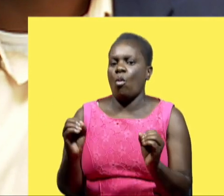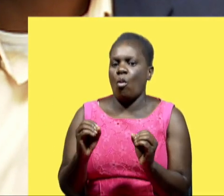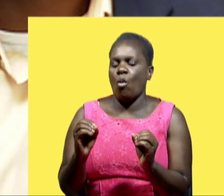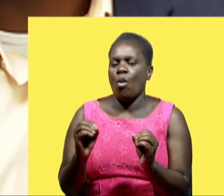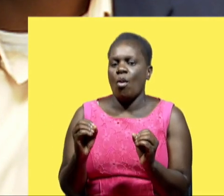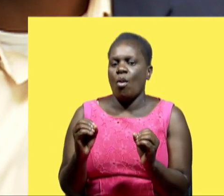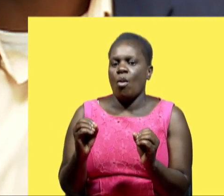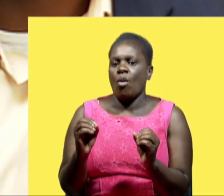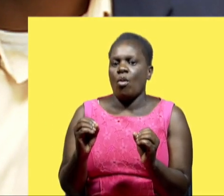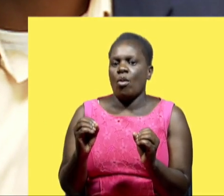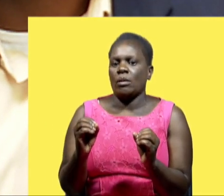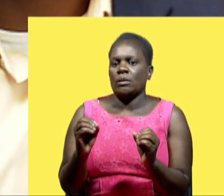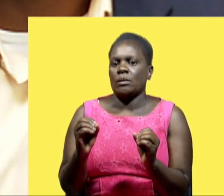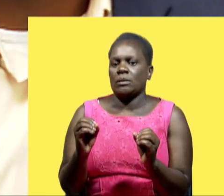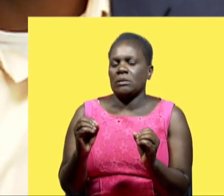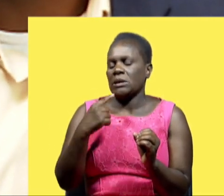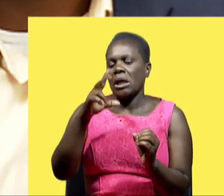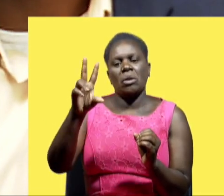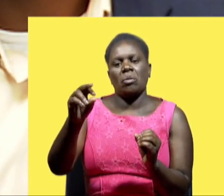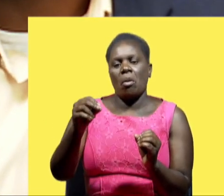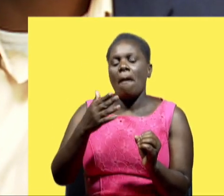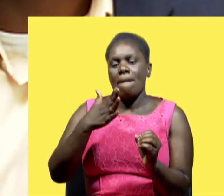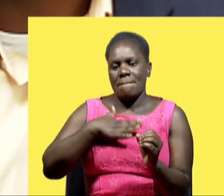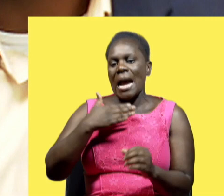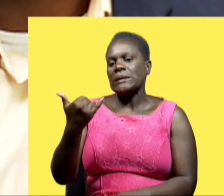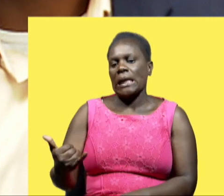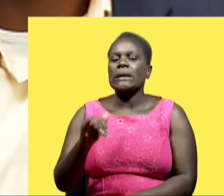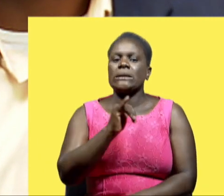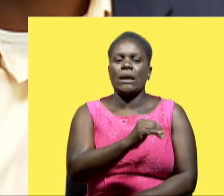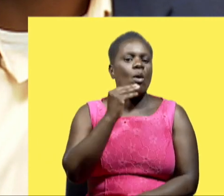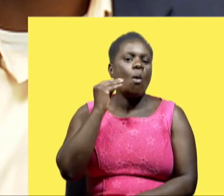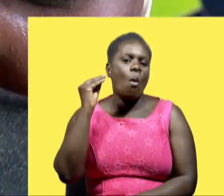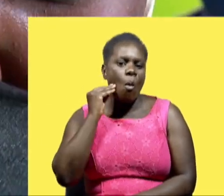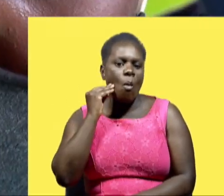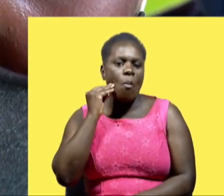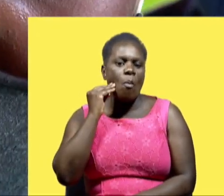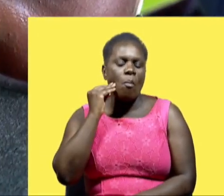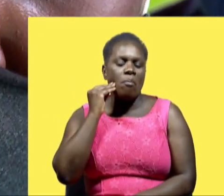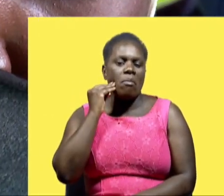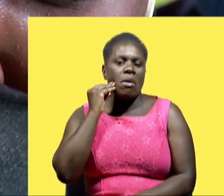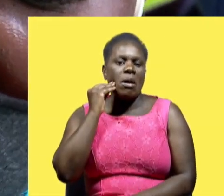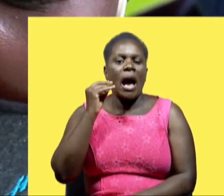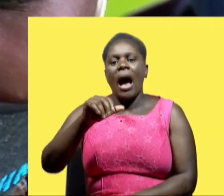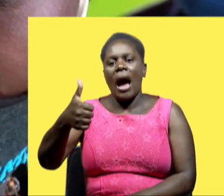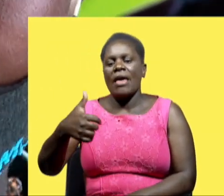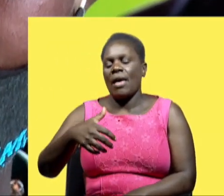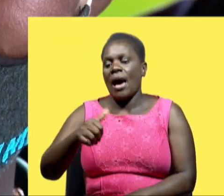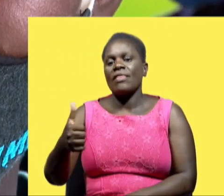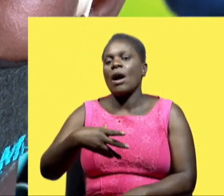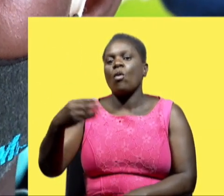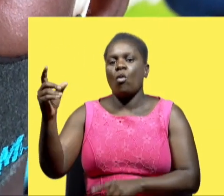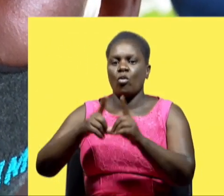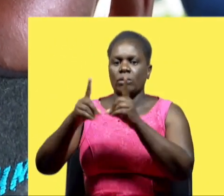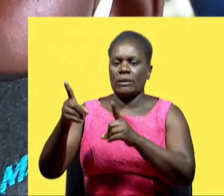the child would react so would opt out and say that no no just leave my child as uh in school or at home as the others are going